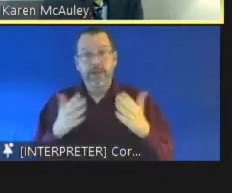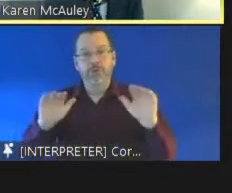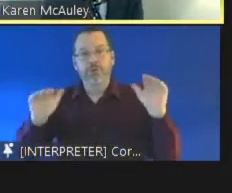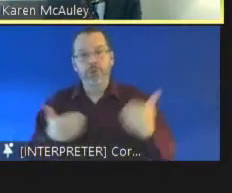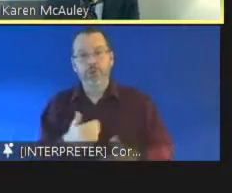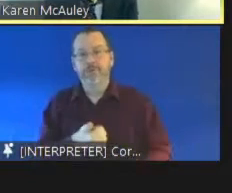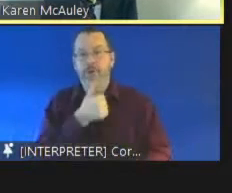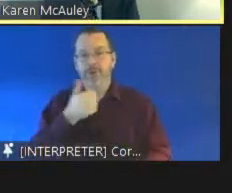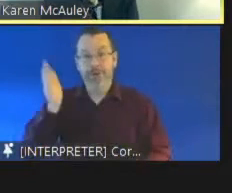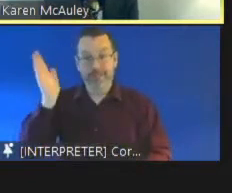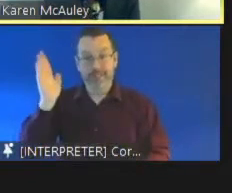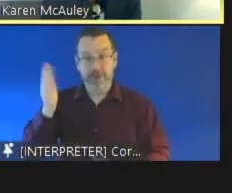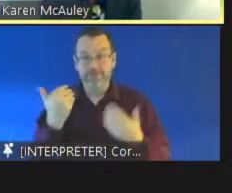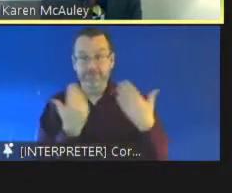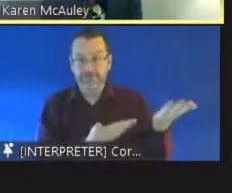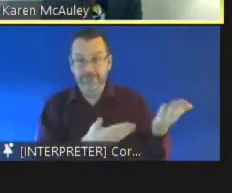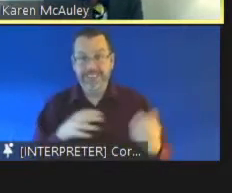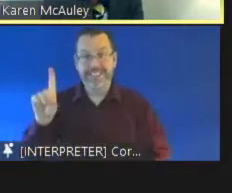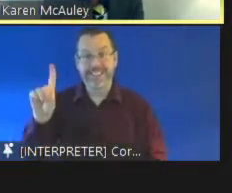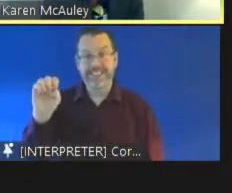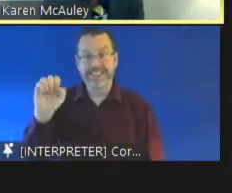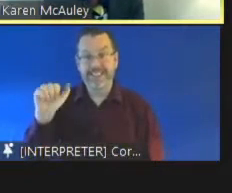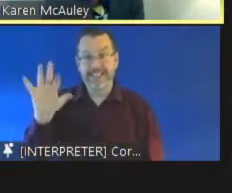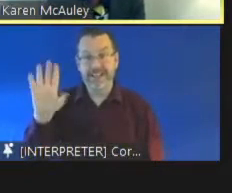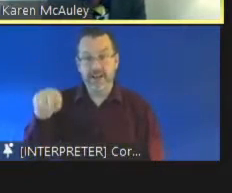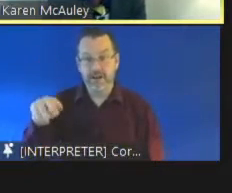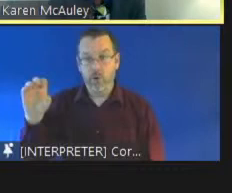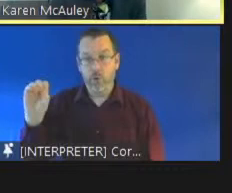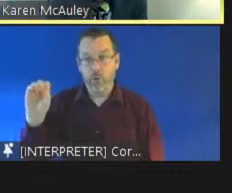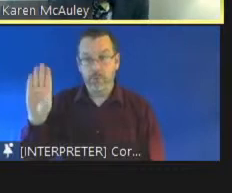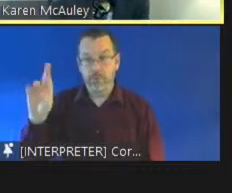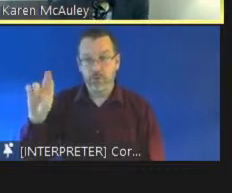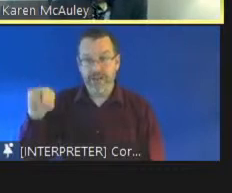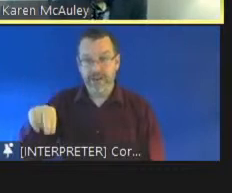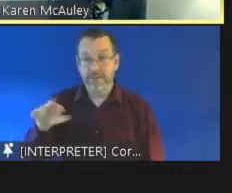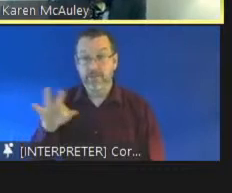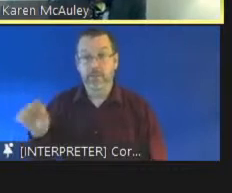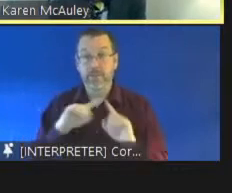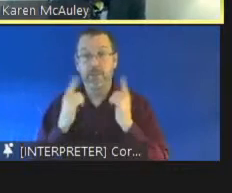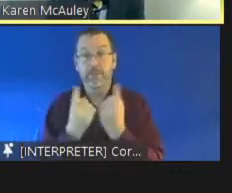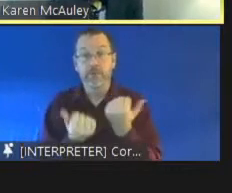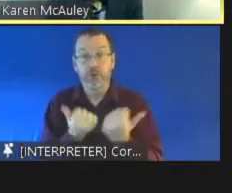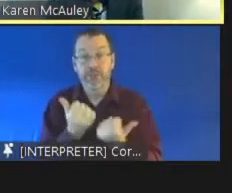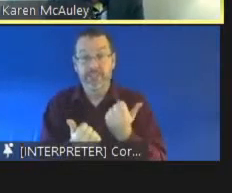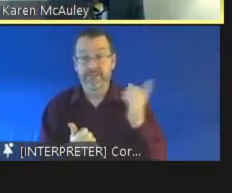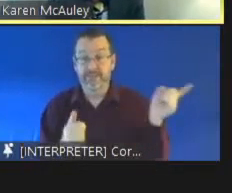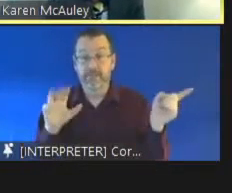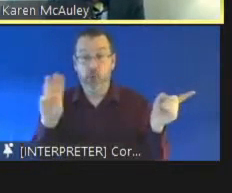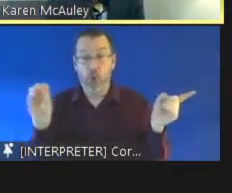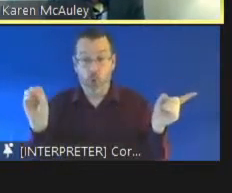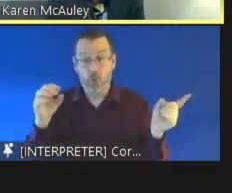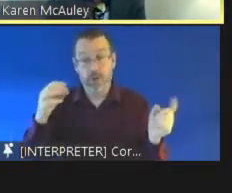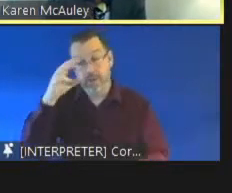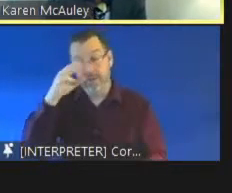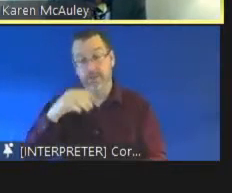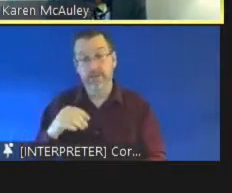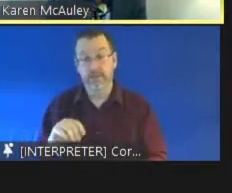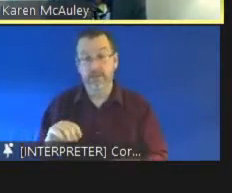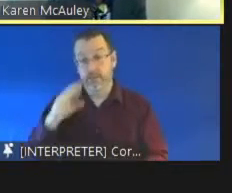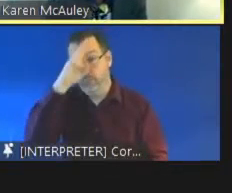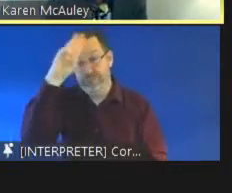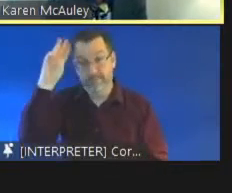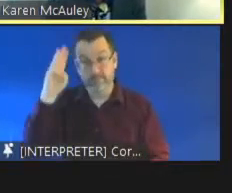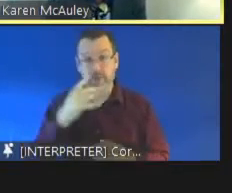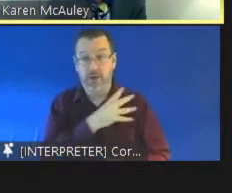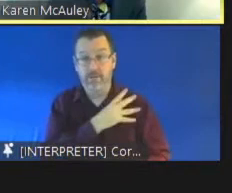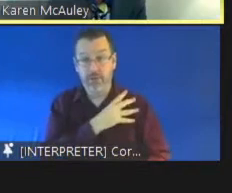speaker and who is Daiglon O'Brien from the Department of Justice where he's a Principal Officer and Daiglon it's very interesting going to talk to us about the